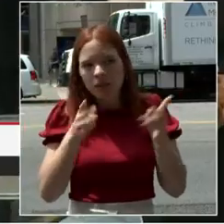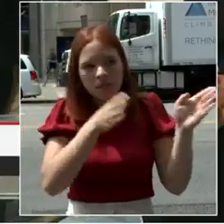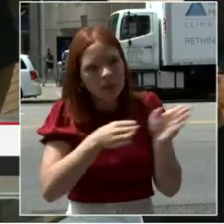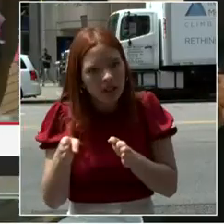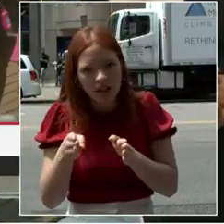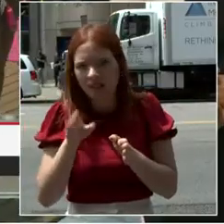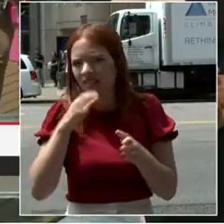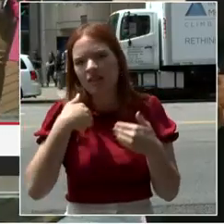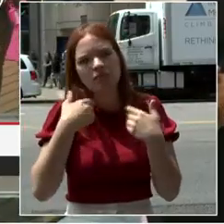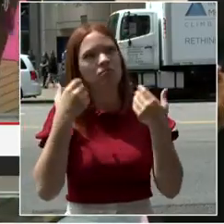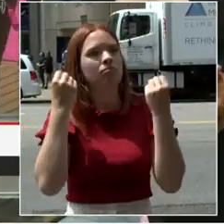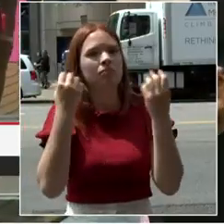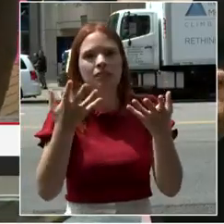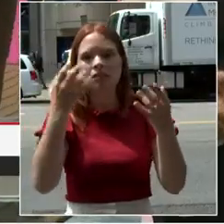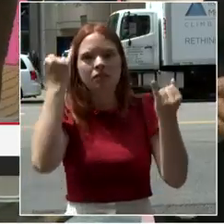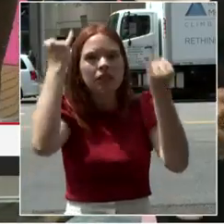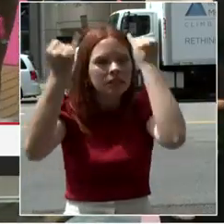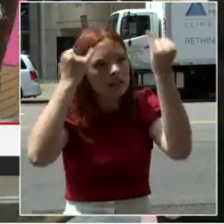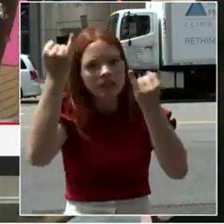exercise could look like.